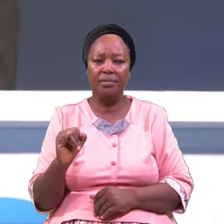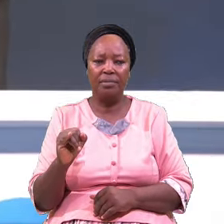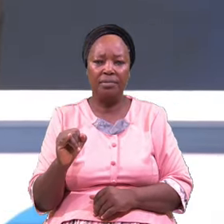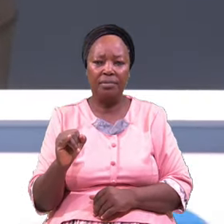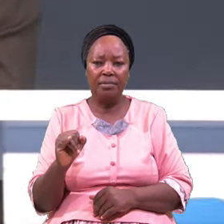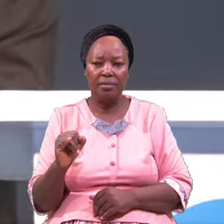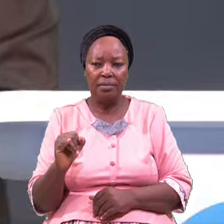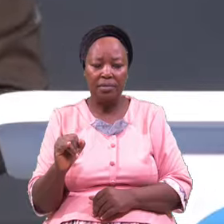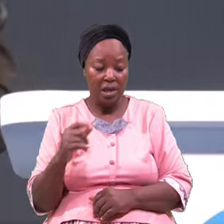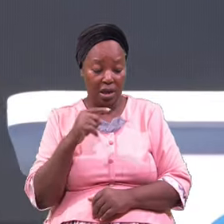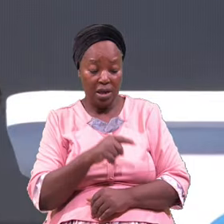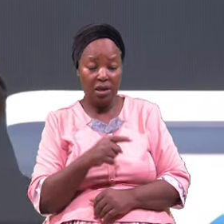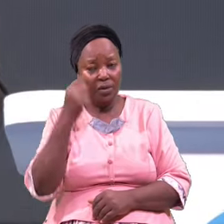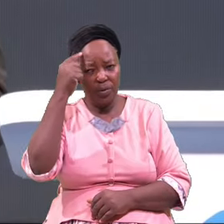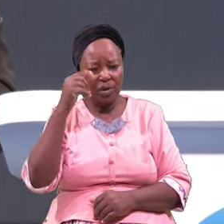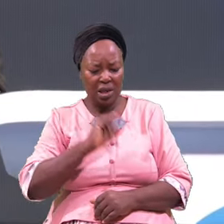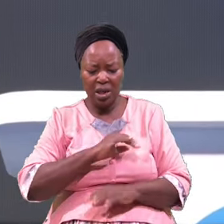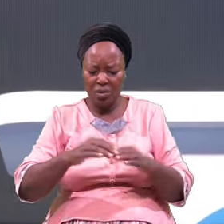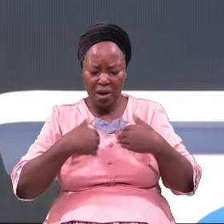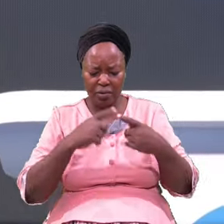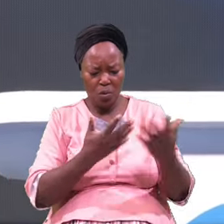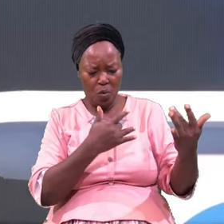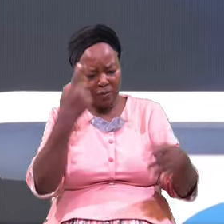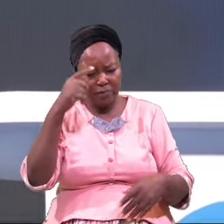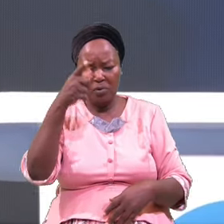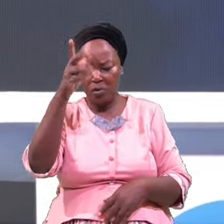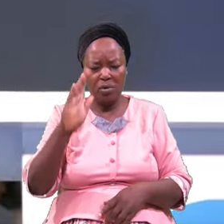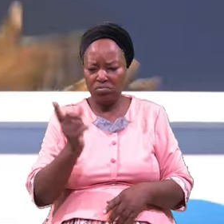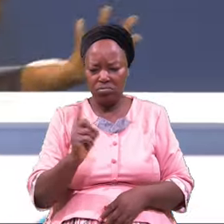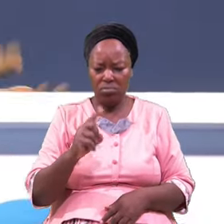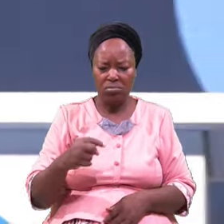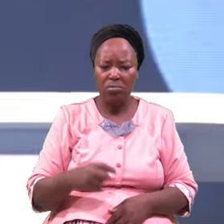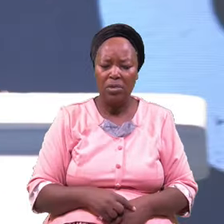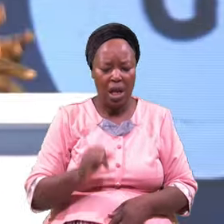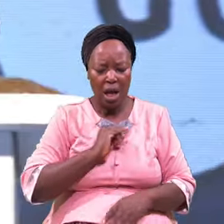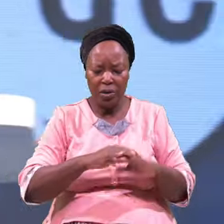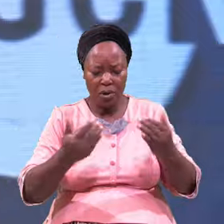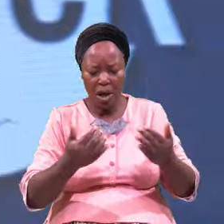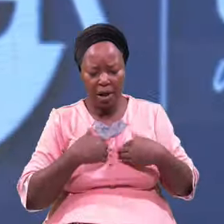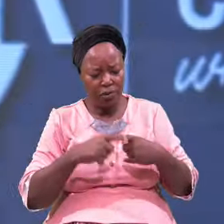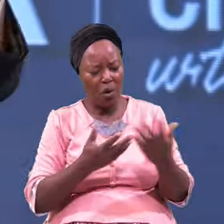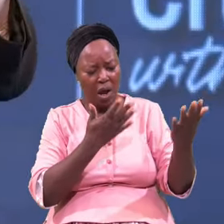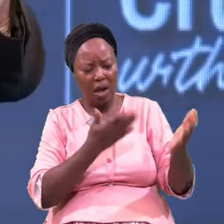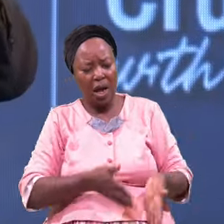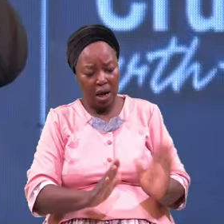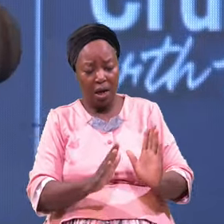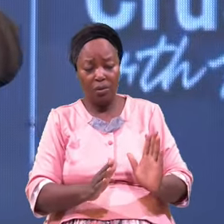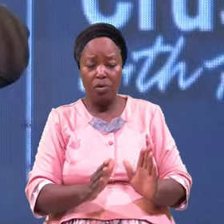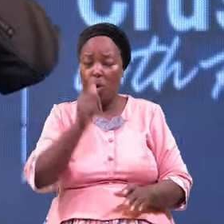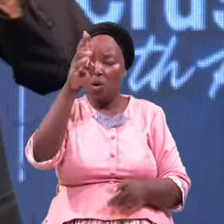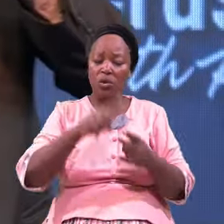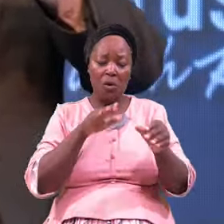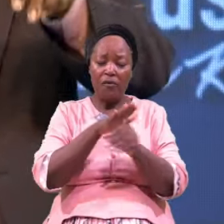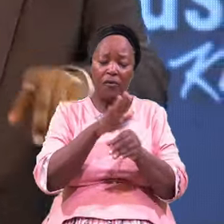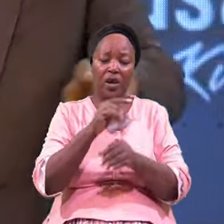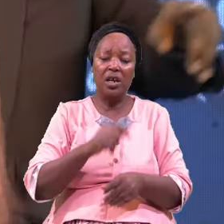His Thought I Don't Have To Wait For God I Don't Have To Allow Him To Fulfill The Prophecy